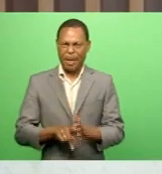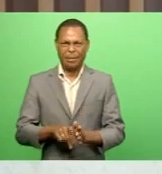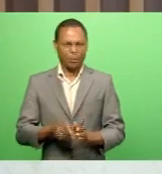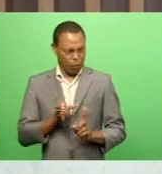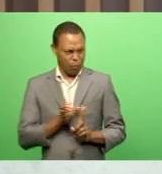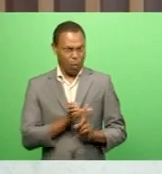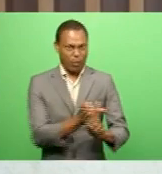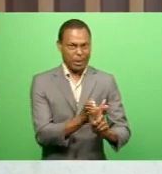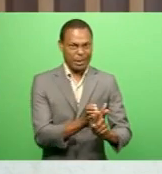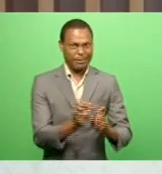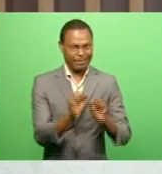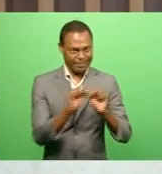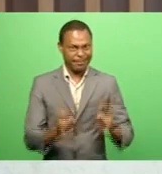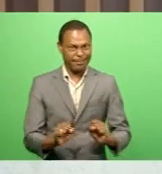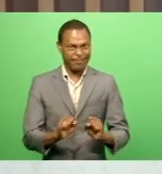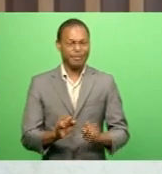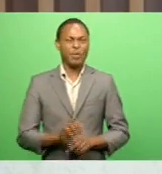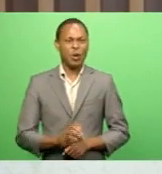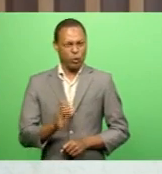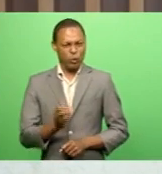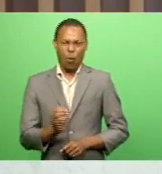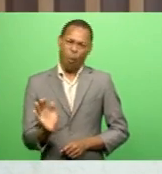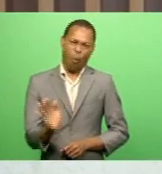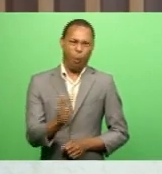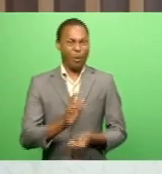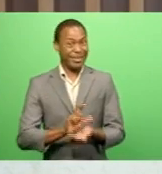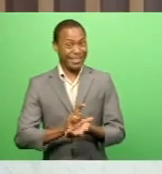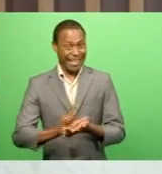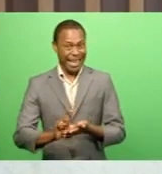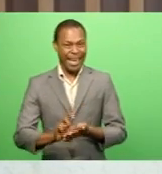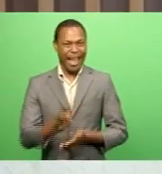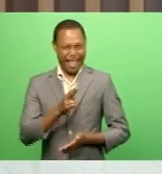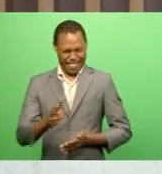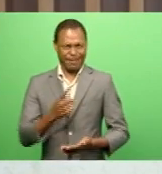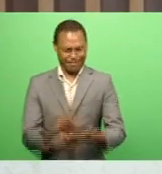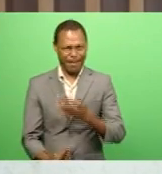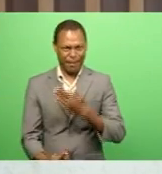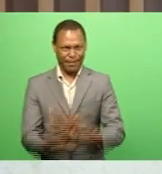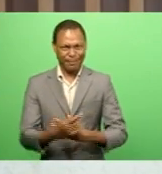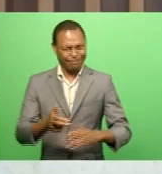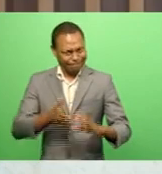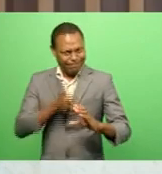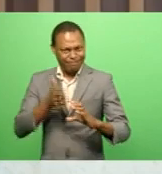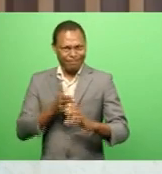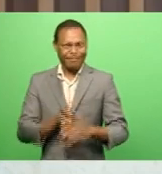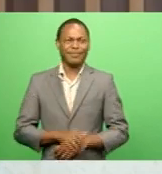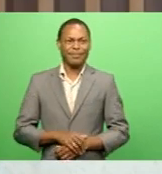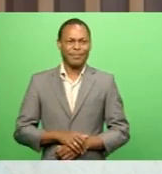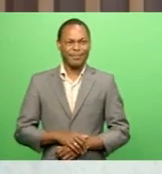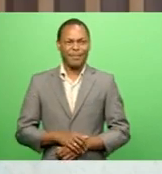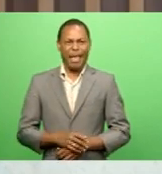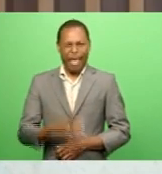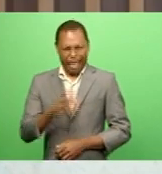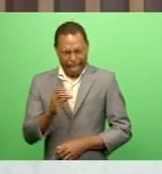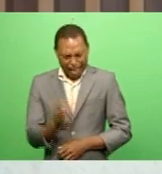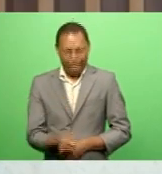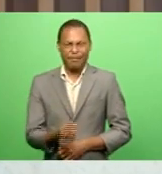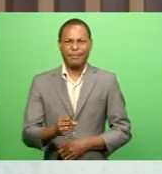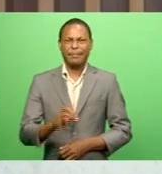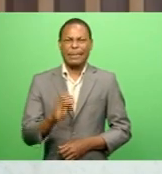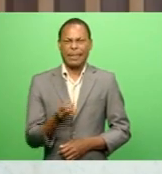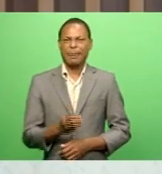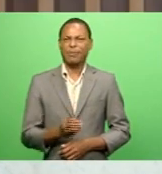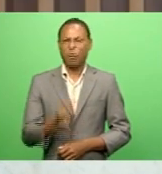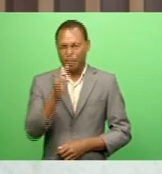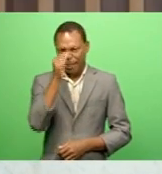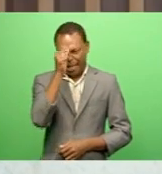system And once that is all clear, then the production will commence But there's a number of productions from both India